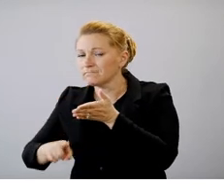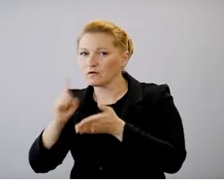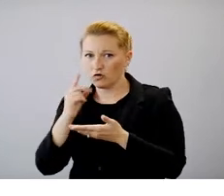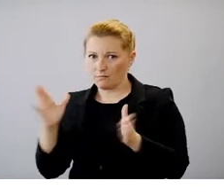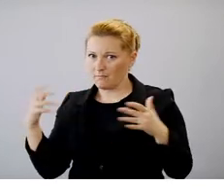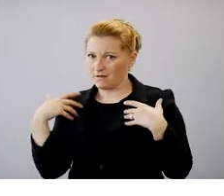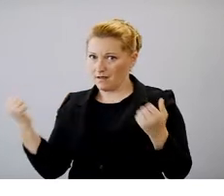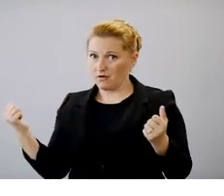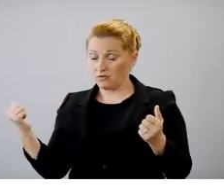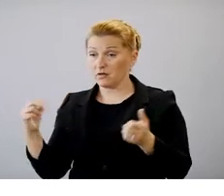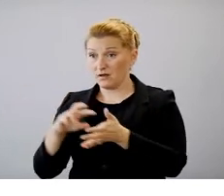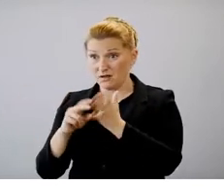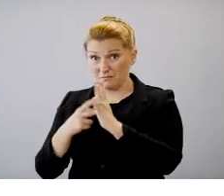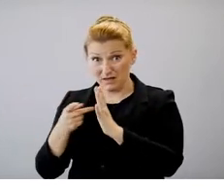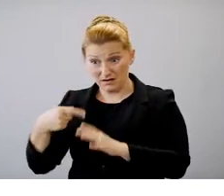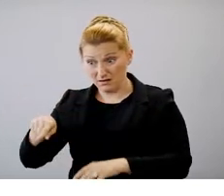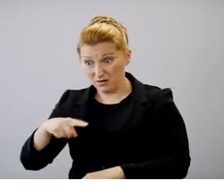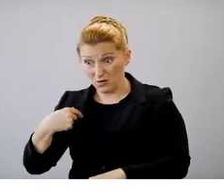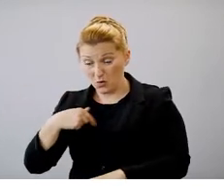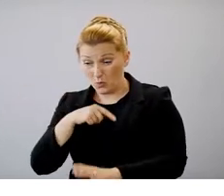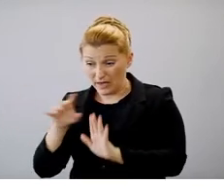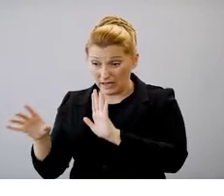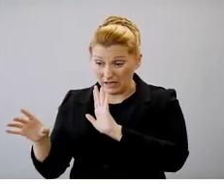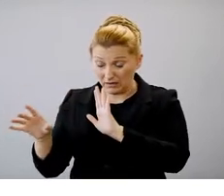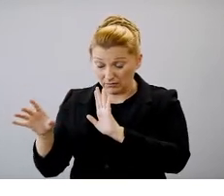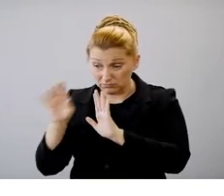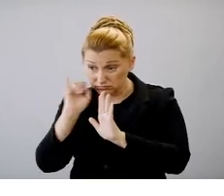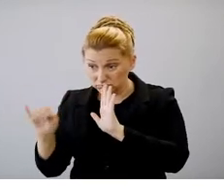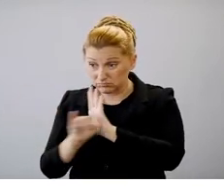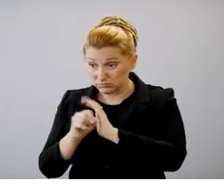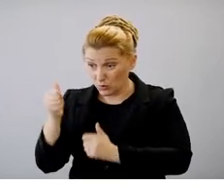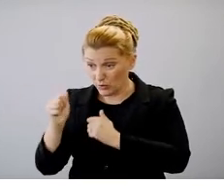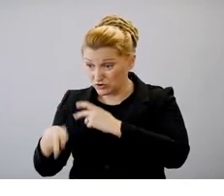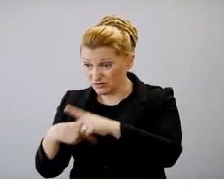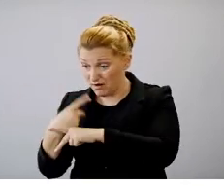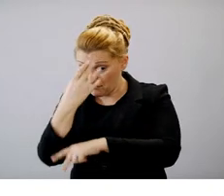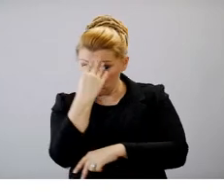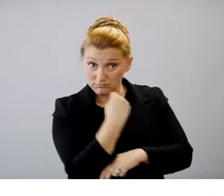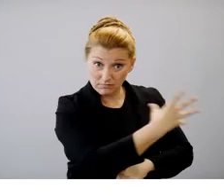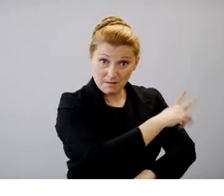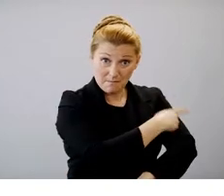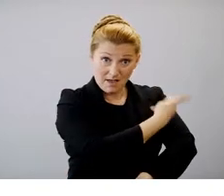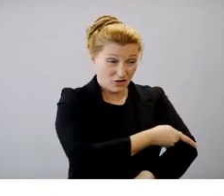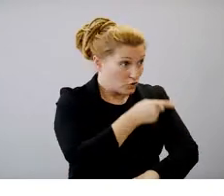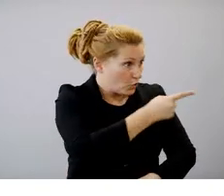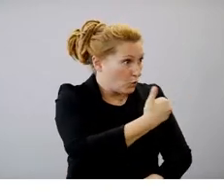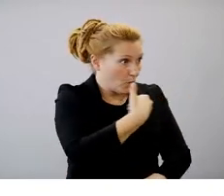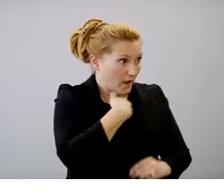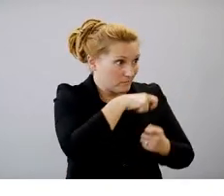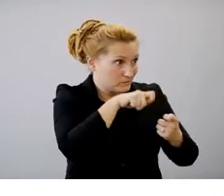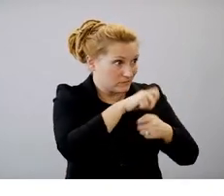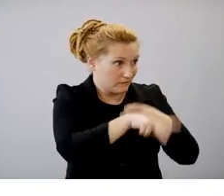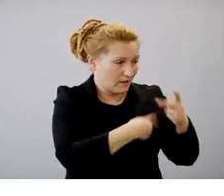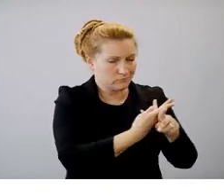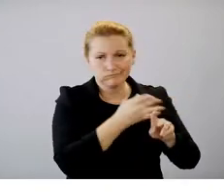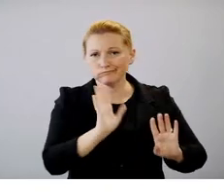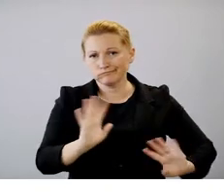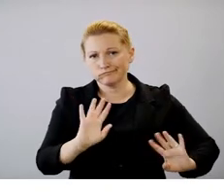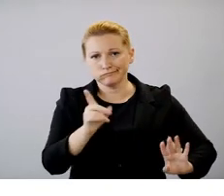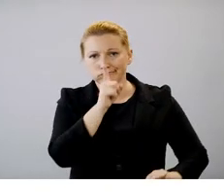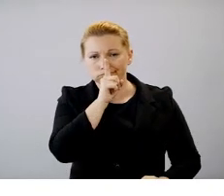idea of what variants are circulating in the community so that we can make recommendations on the population level.